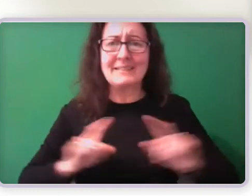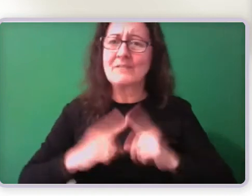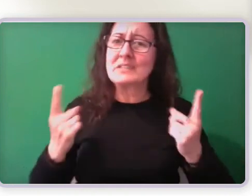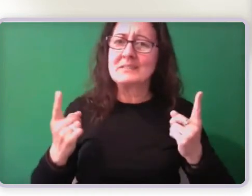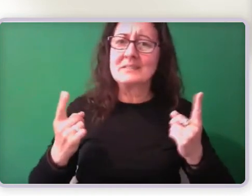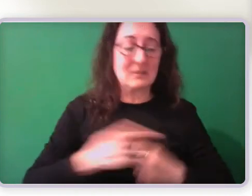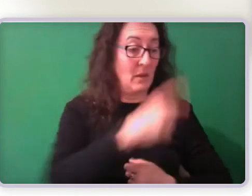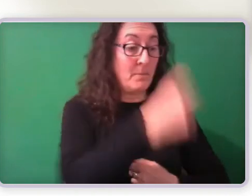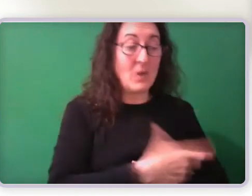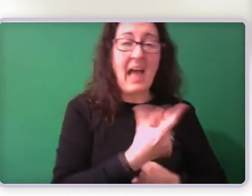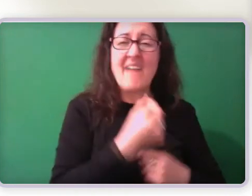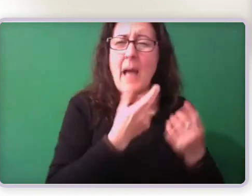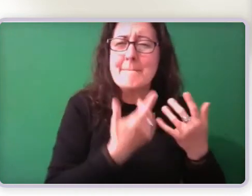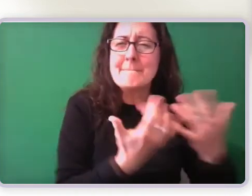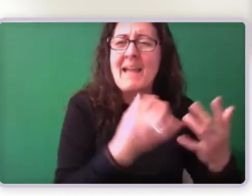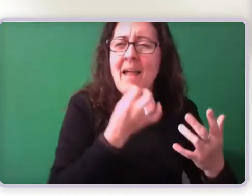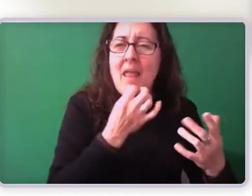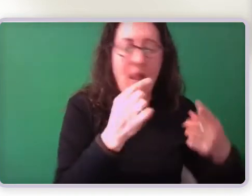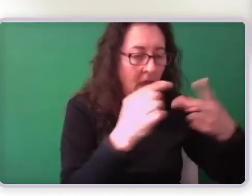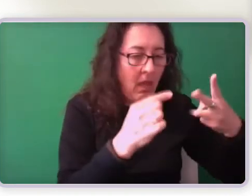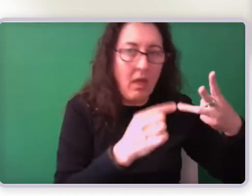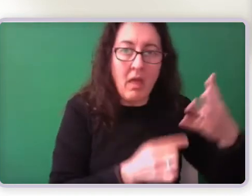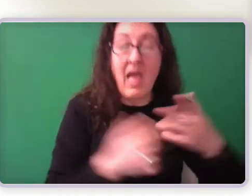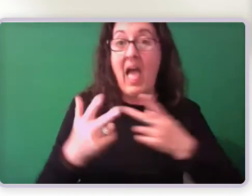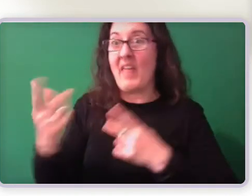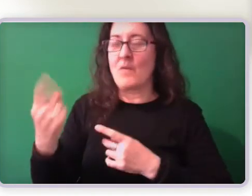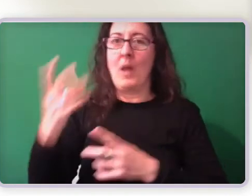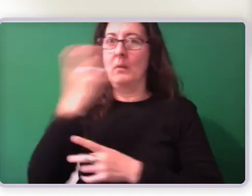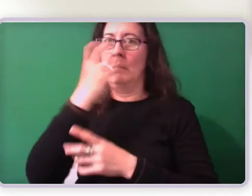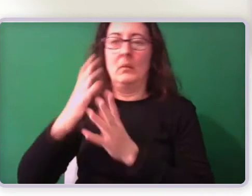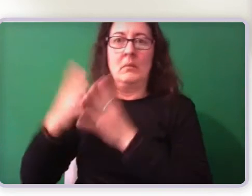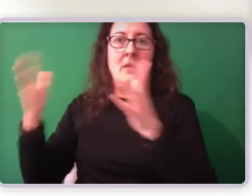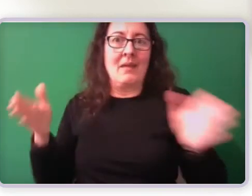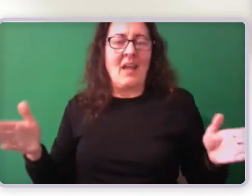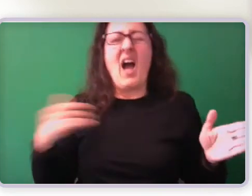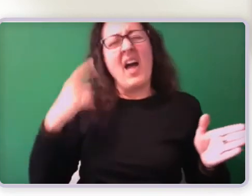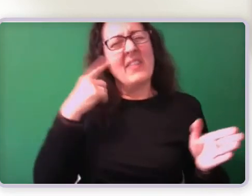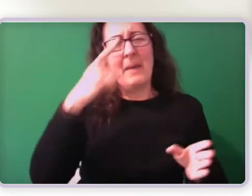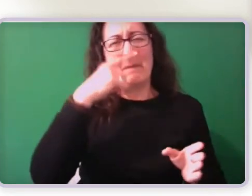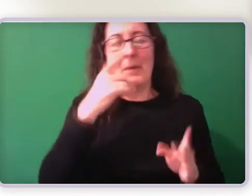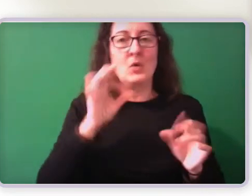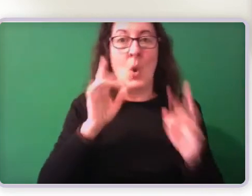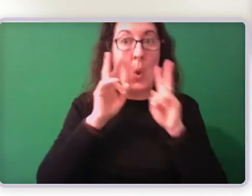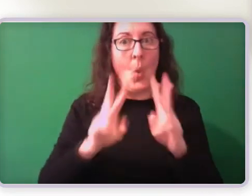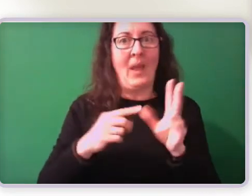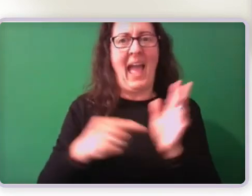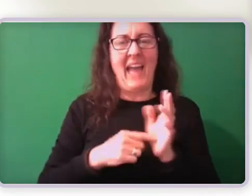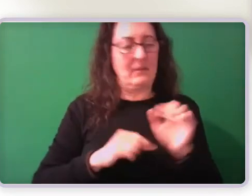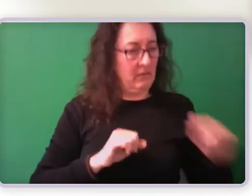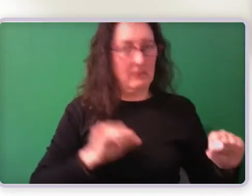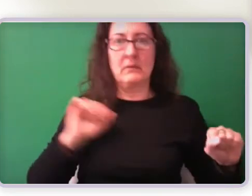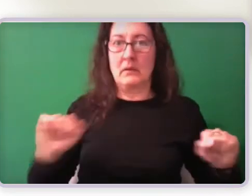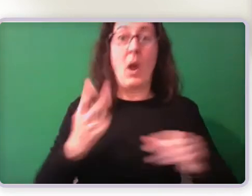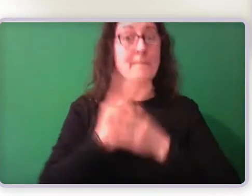think that the general rule that appears to be applied is not taking that into account. It also creates some weird